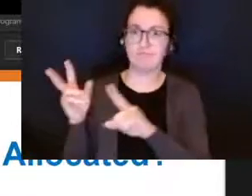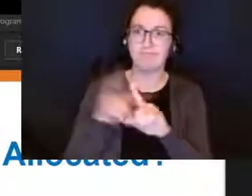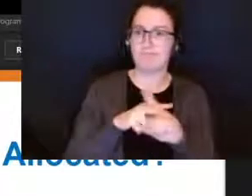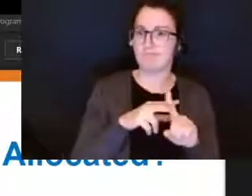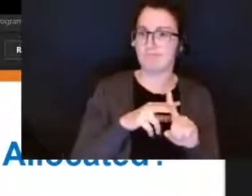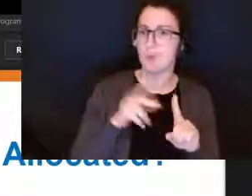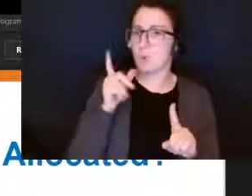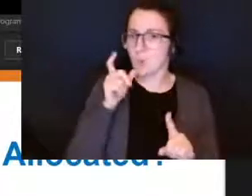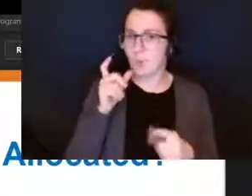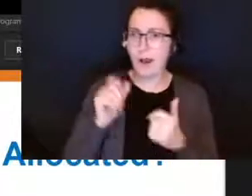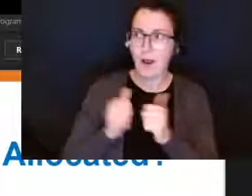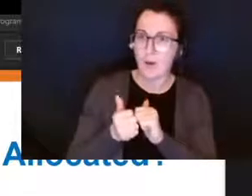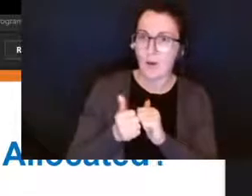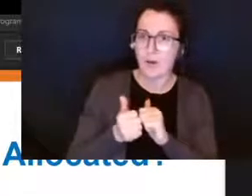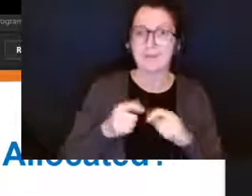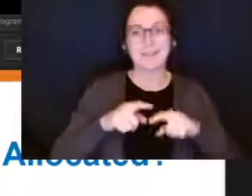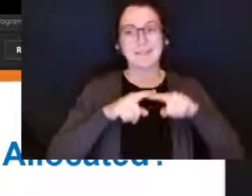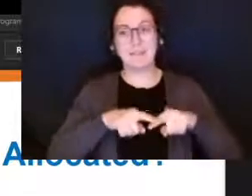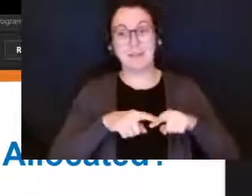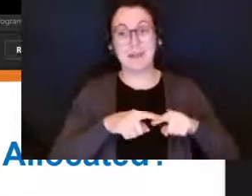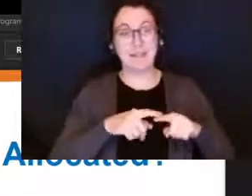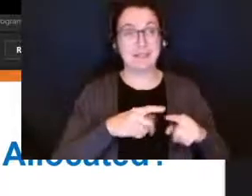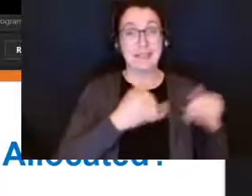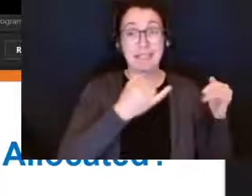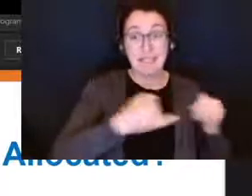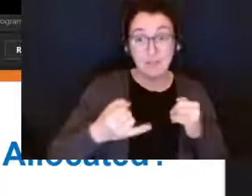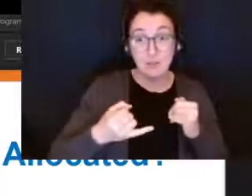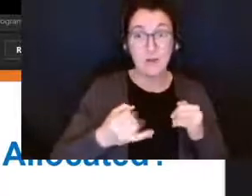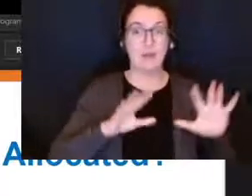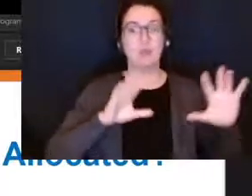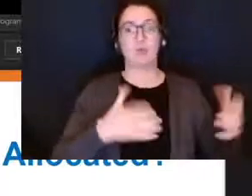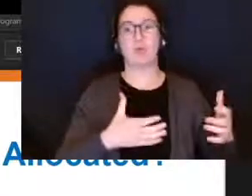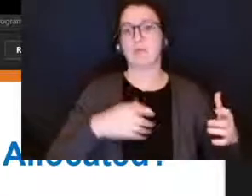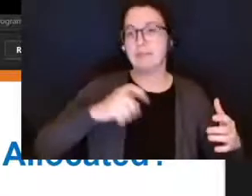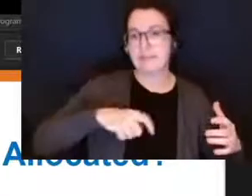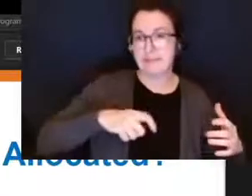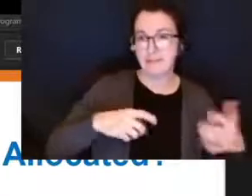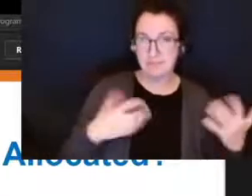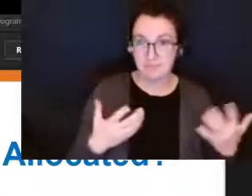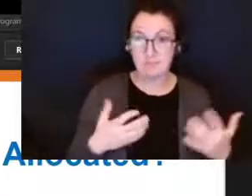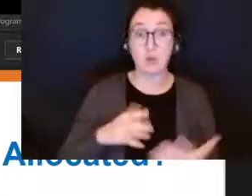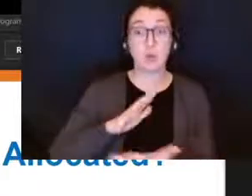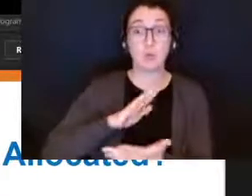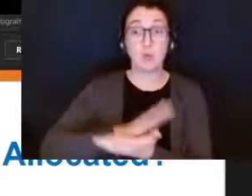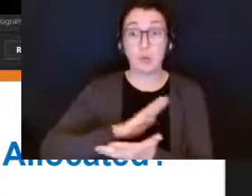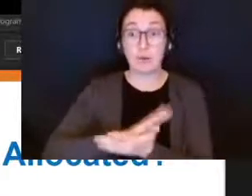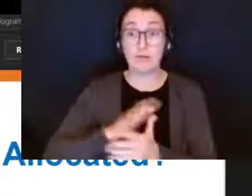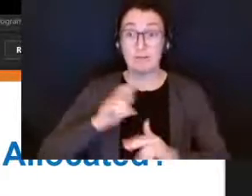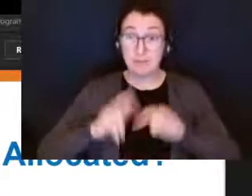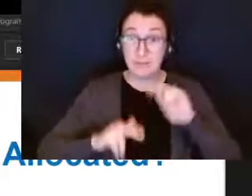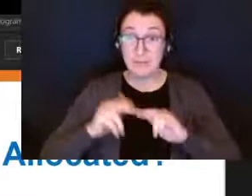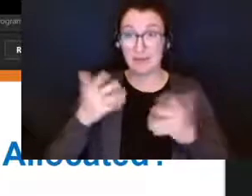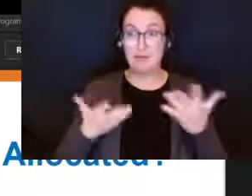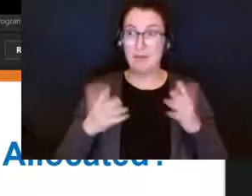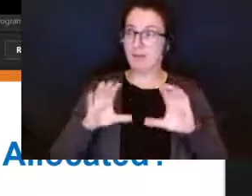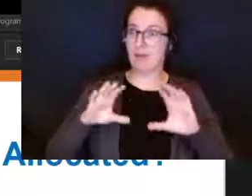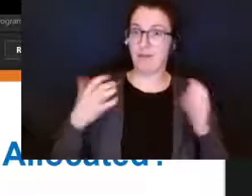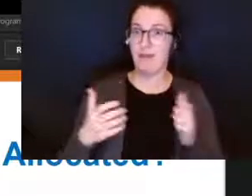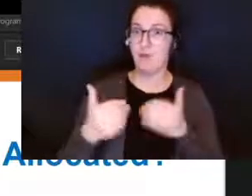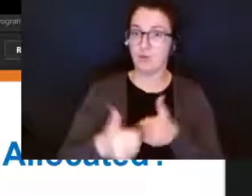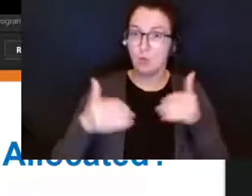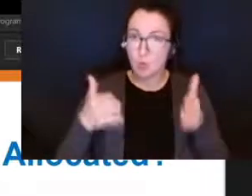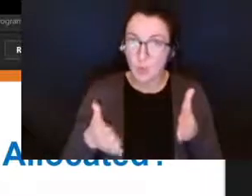individual and collective needs of students so facilities are modifications to schools or classrooms that are made via